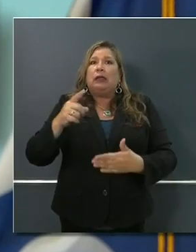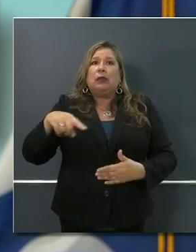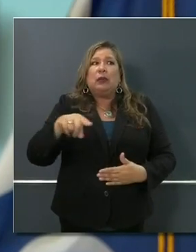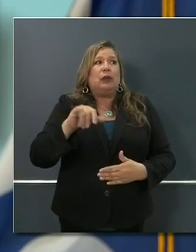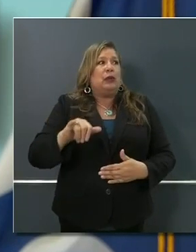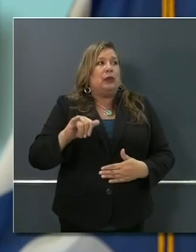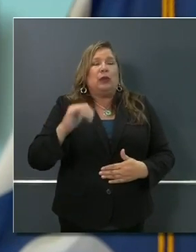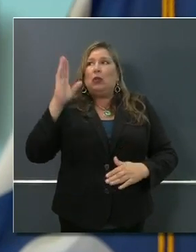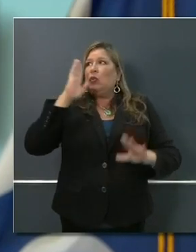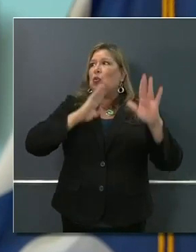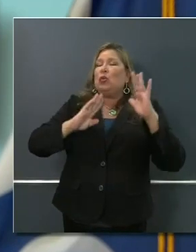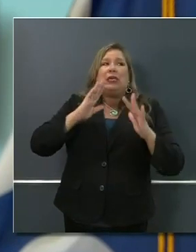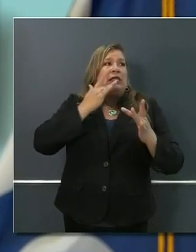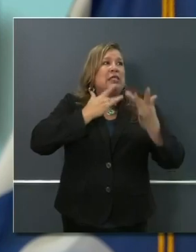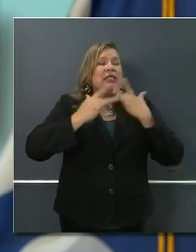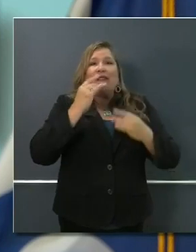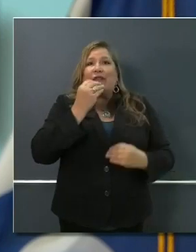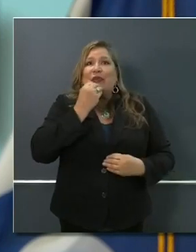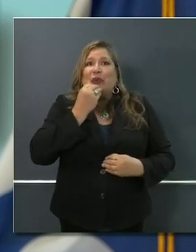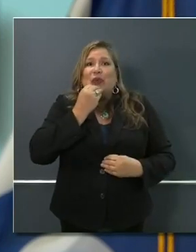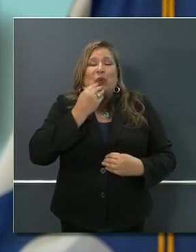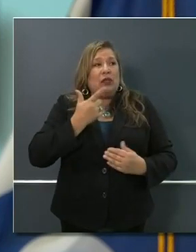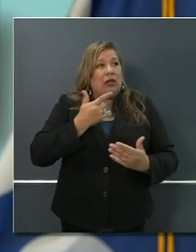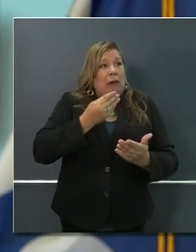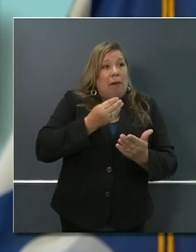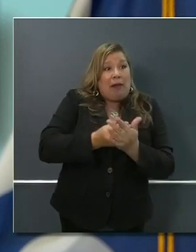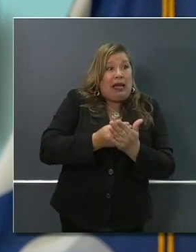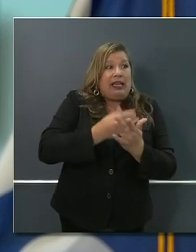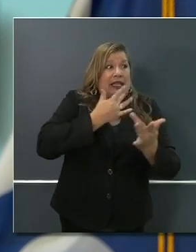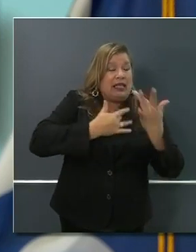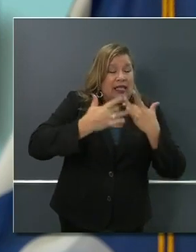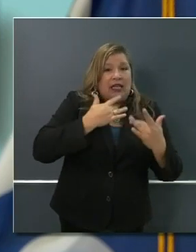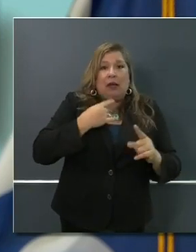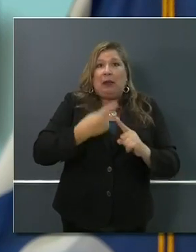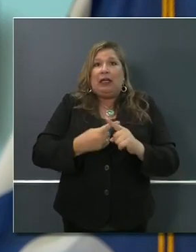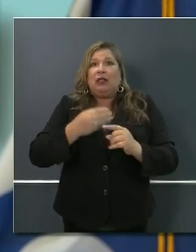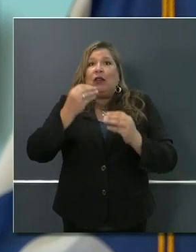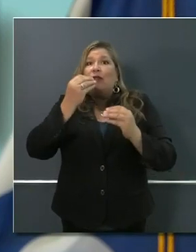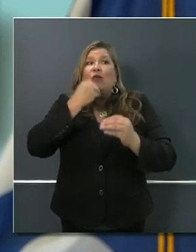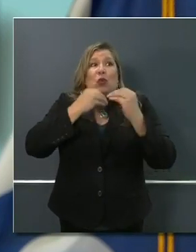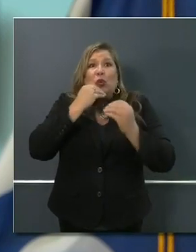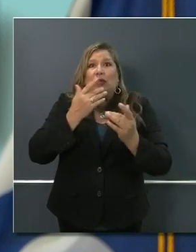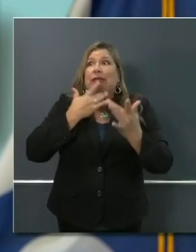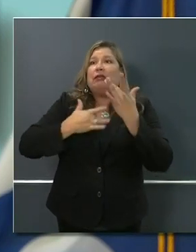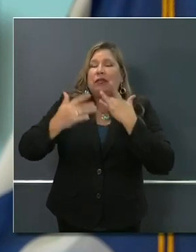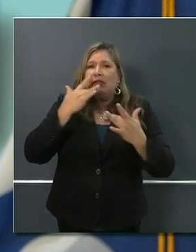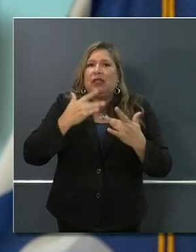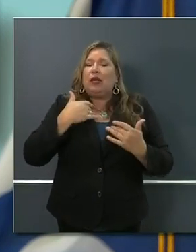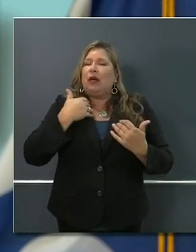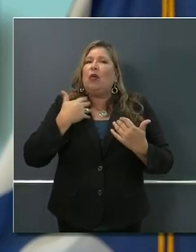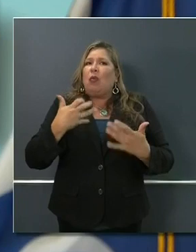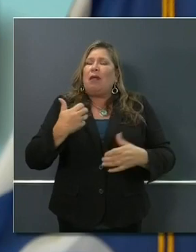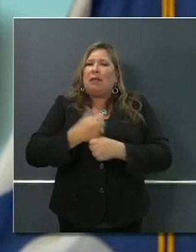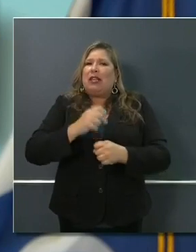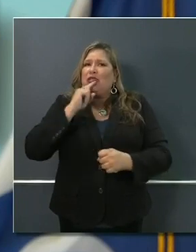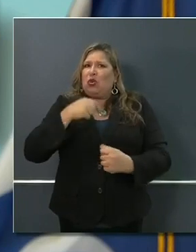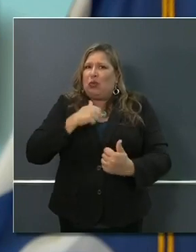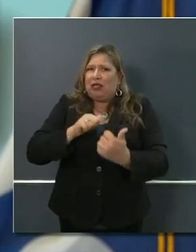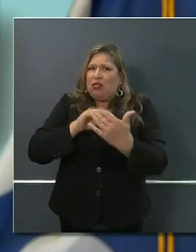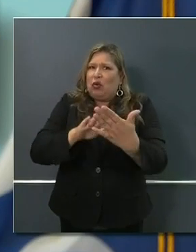not just their economic insecurity, and we don't want to exacerbate that to the extent we can. So